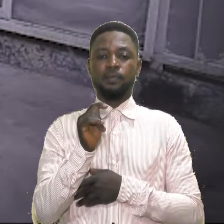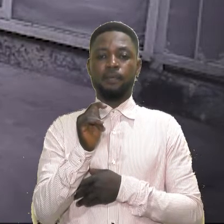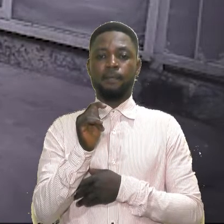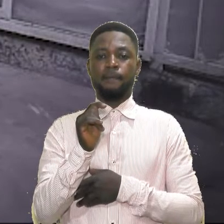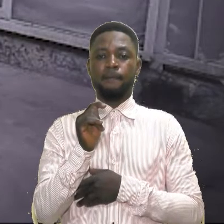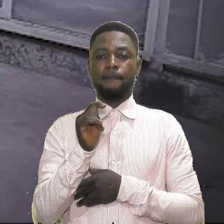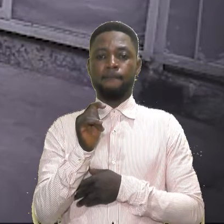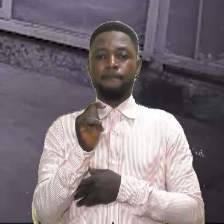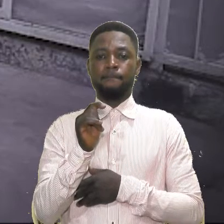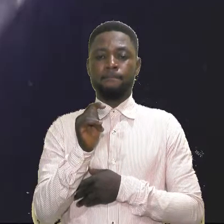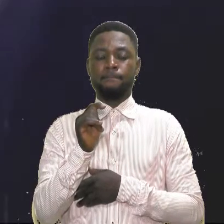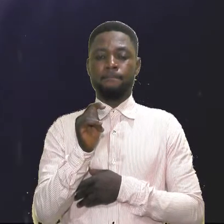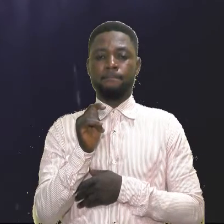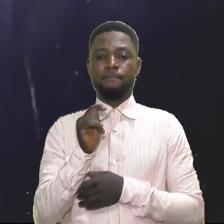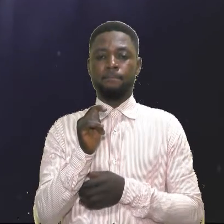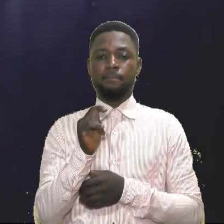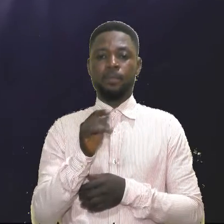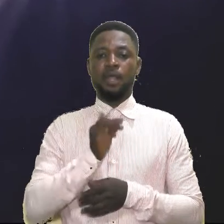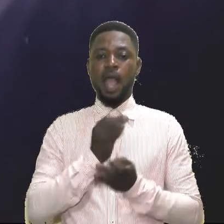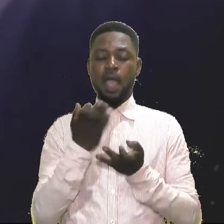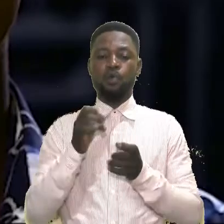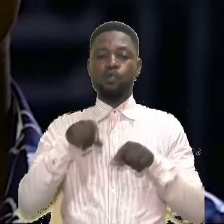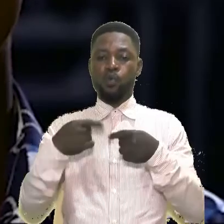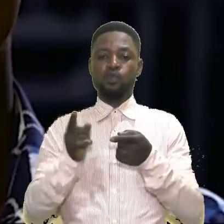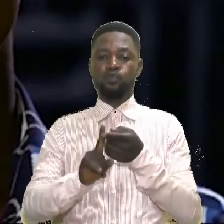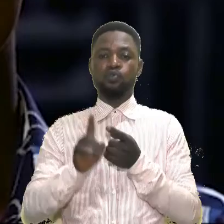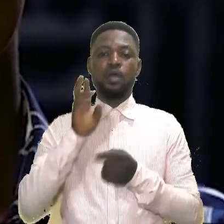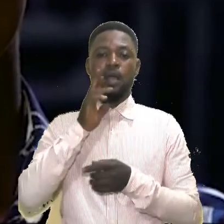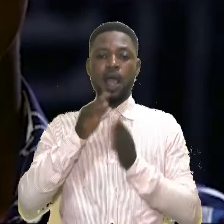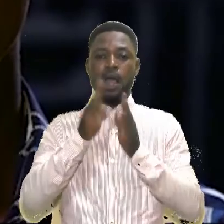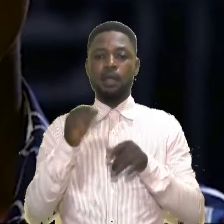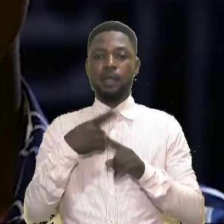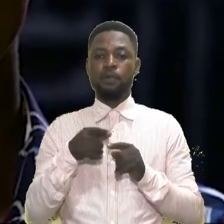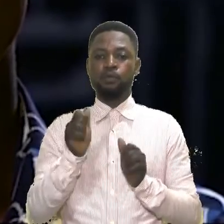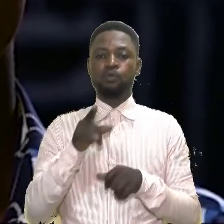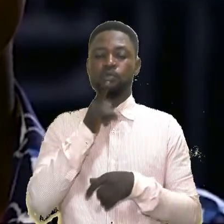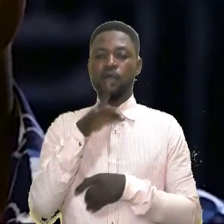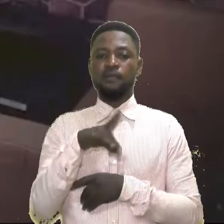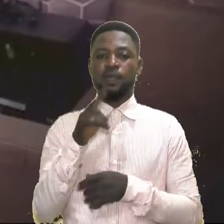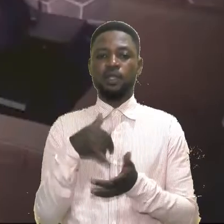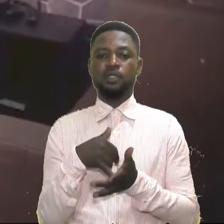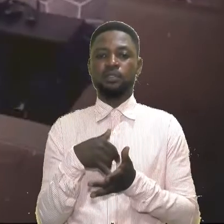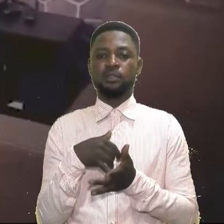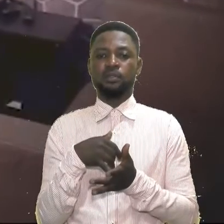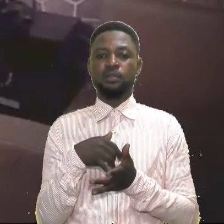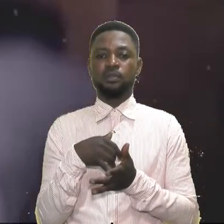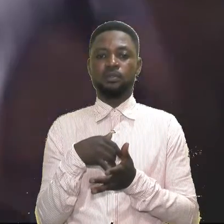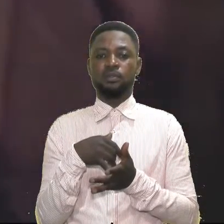Hi, baby. How are you? You're here? I'm fine, man. I went to her house, but couldn't find it.